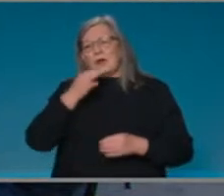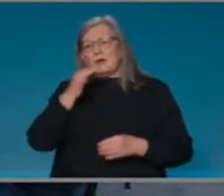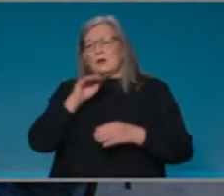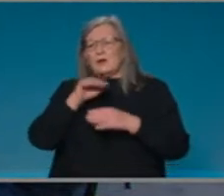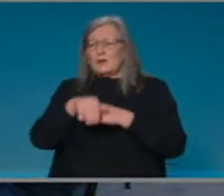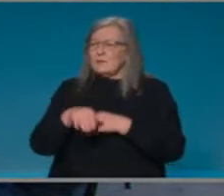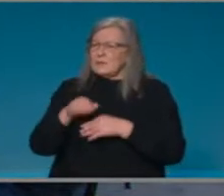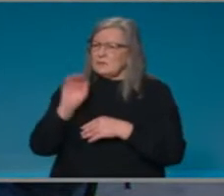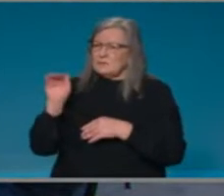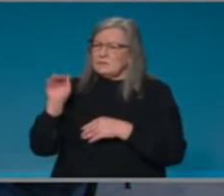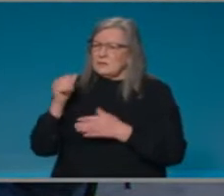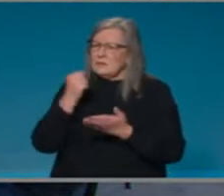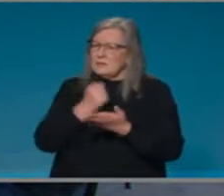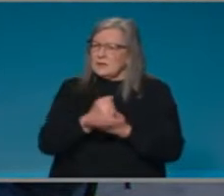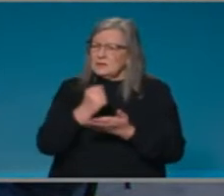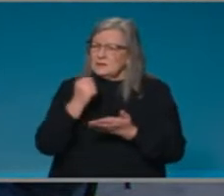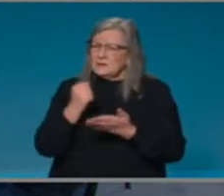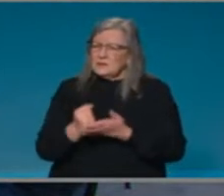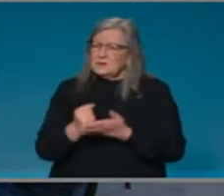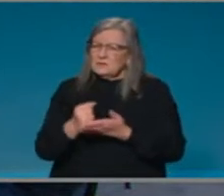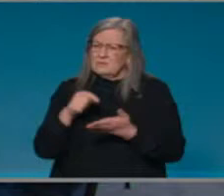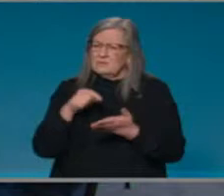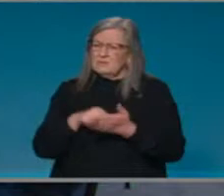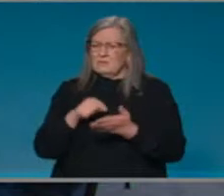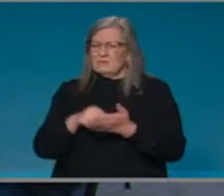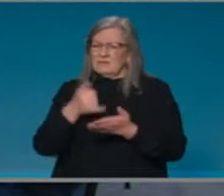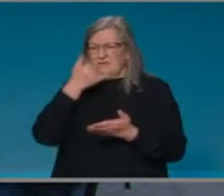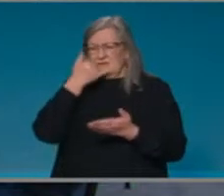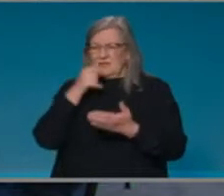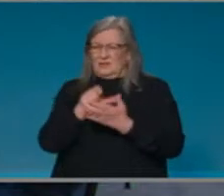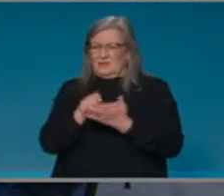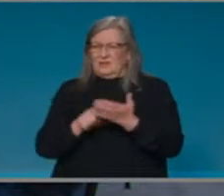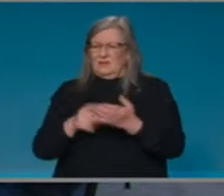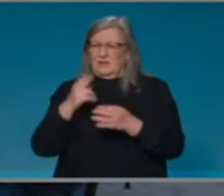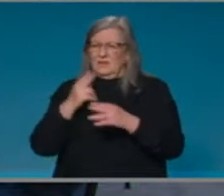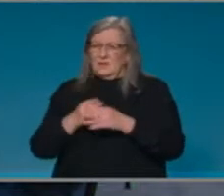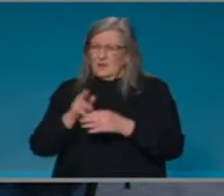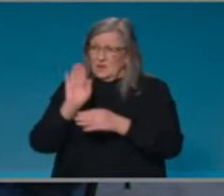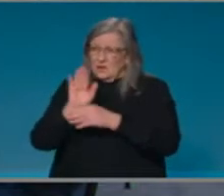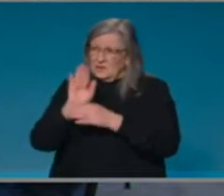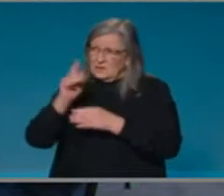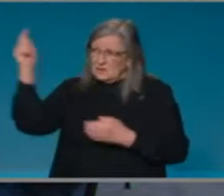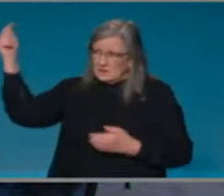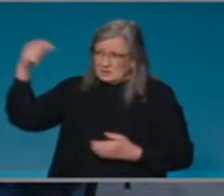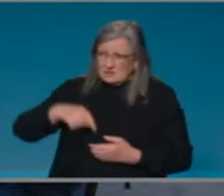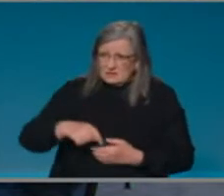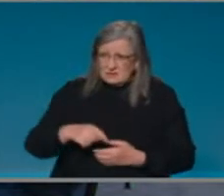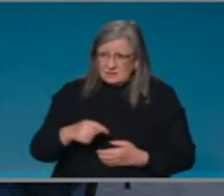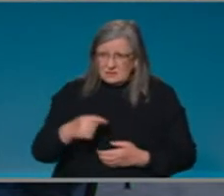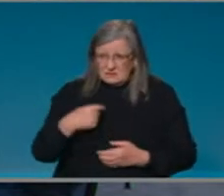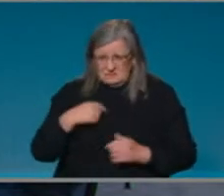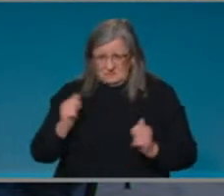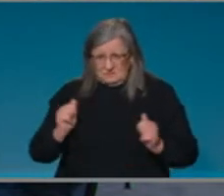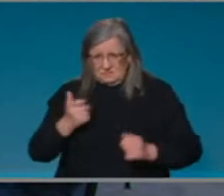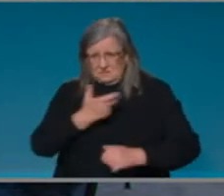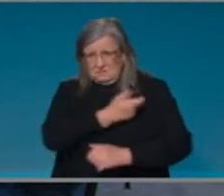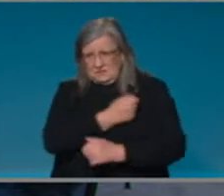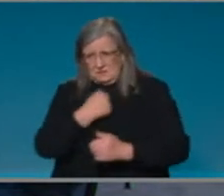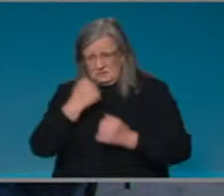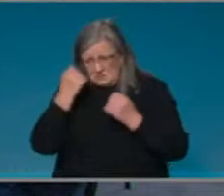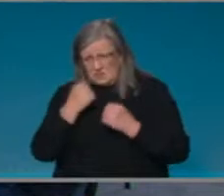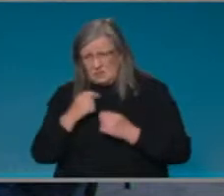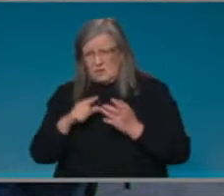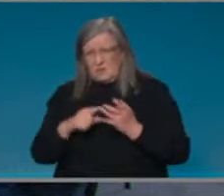Is that, uh, going to be primarily for international arrivals or will it be rolled, um, for state international, uh,